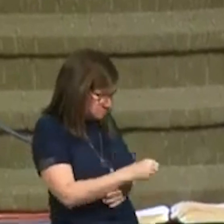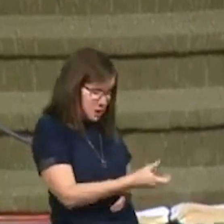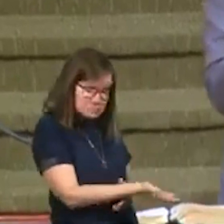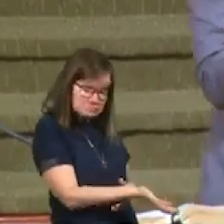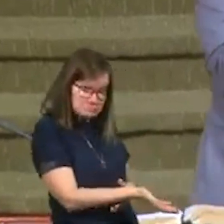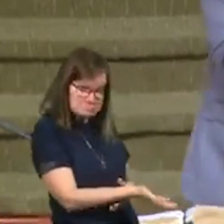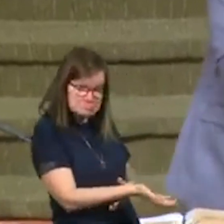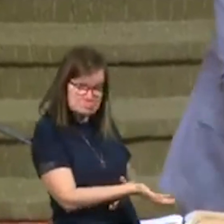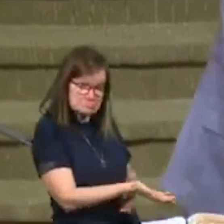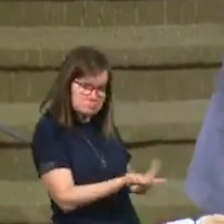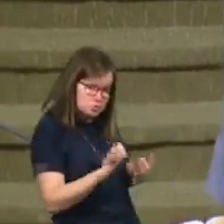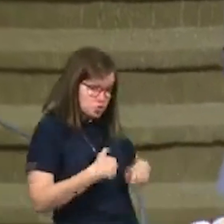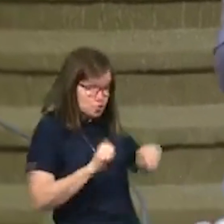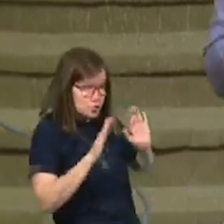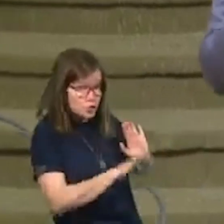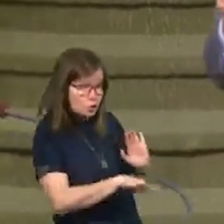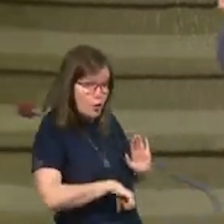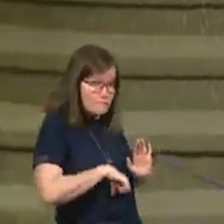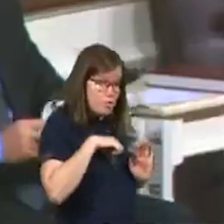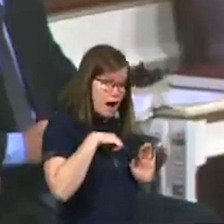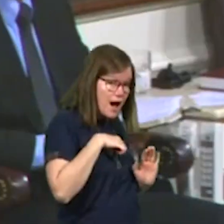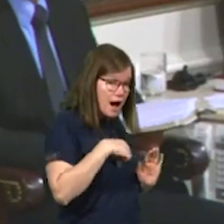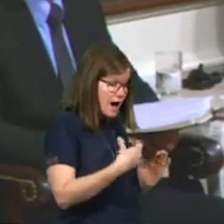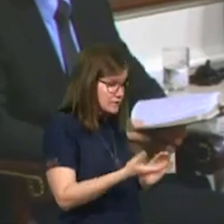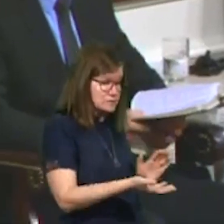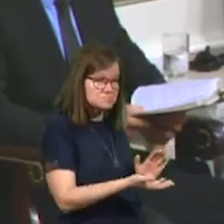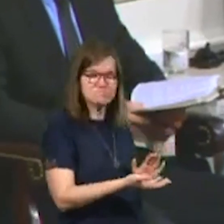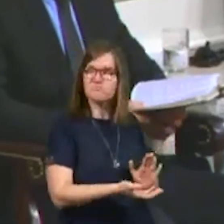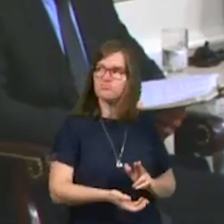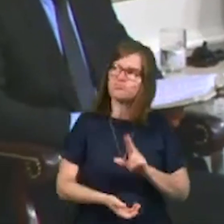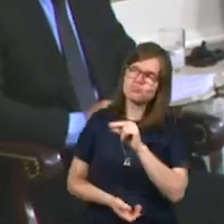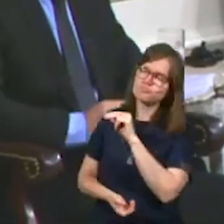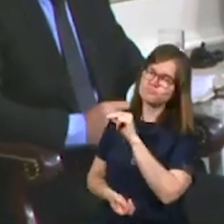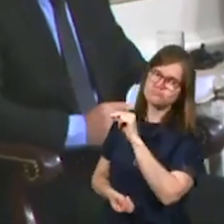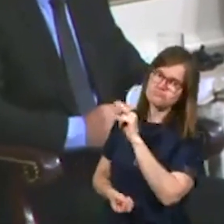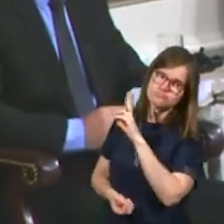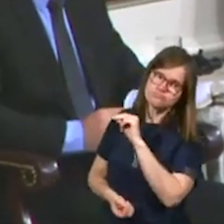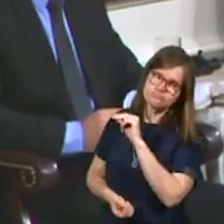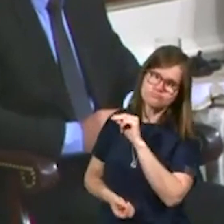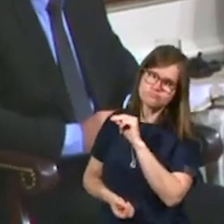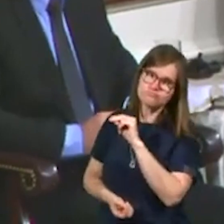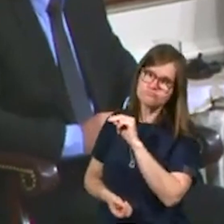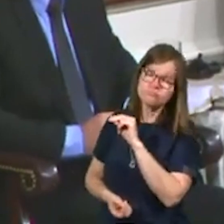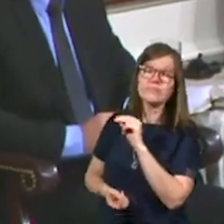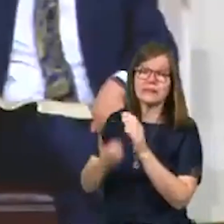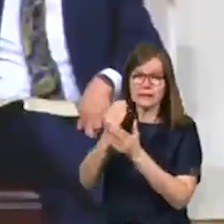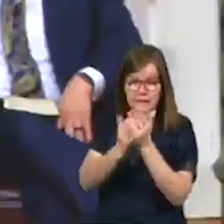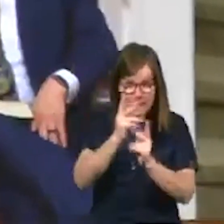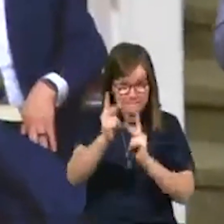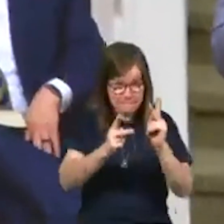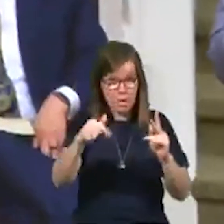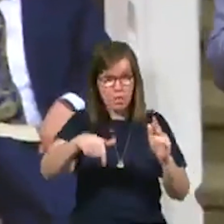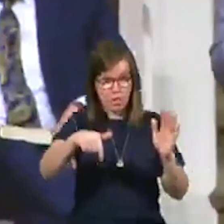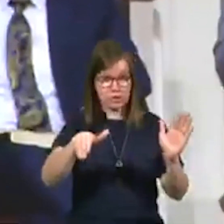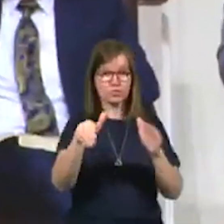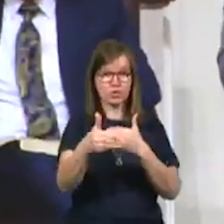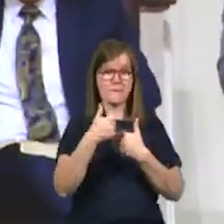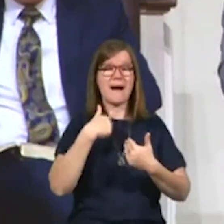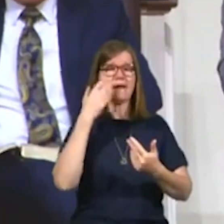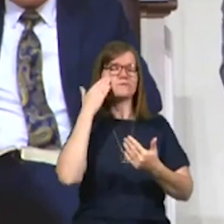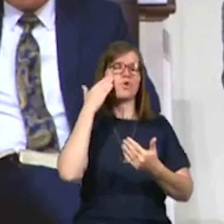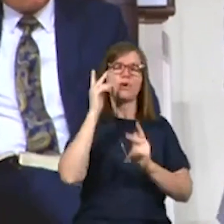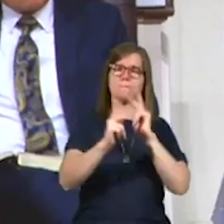in, to surrender his pride, but yet he said no to God. And there are people in this room, I have known people